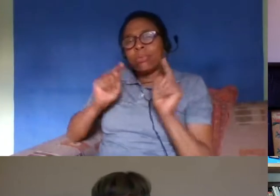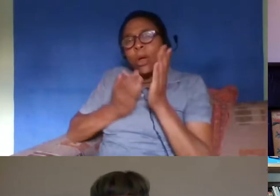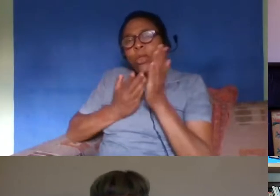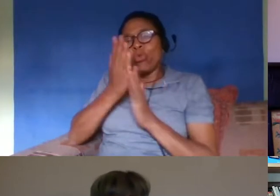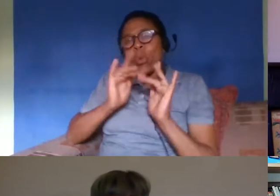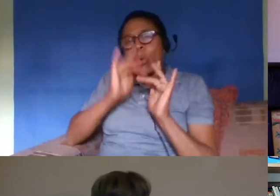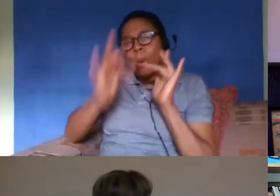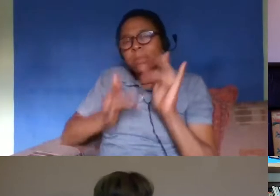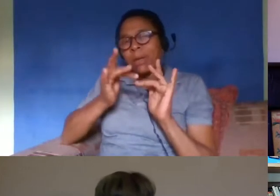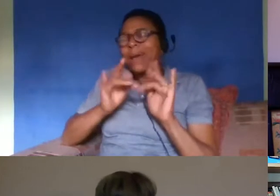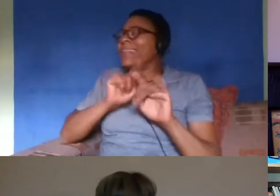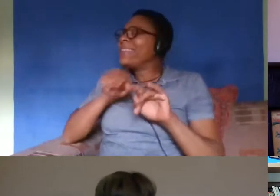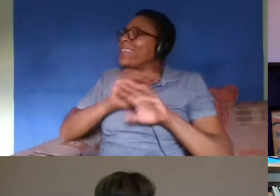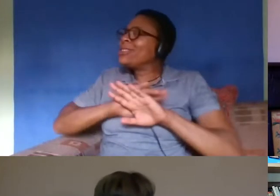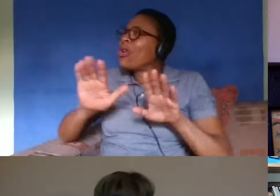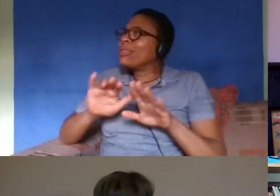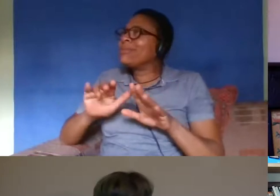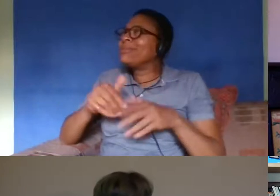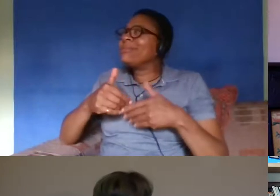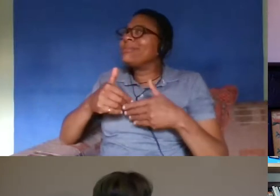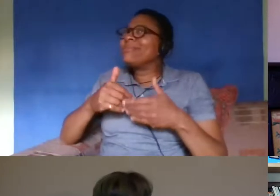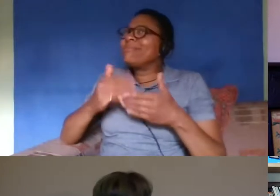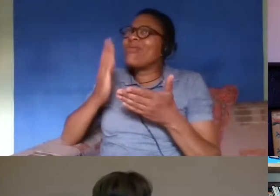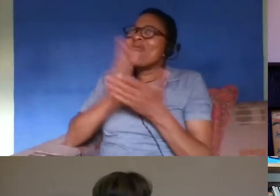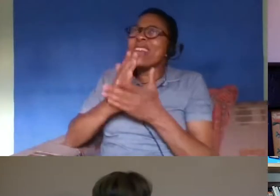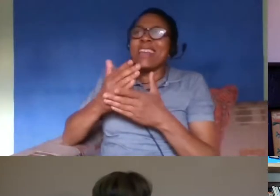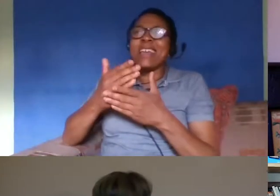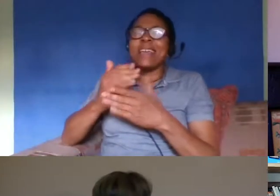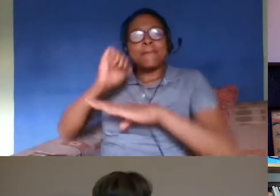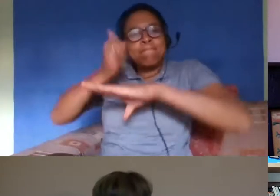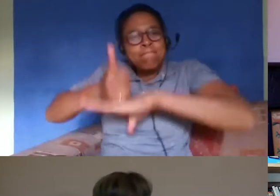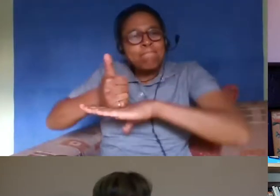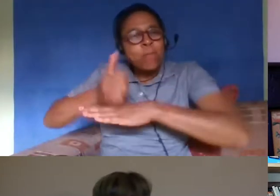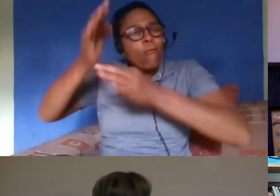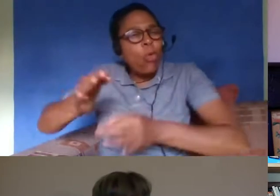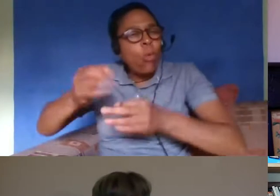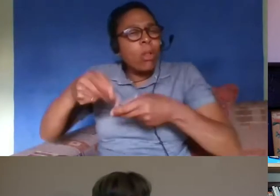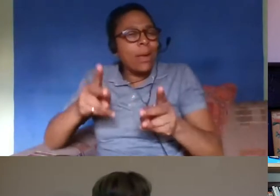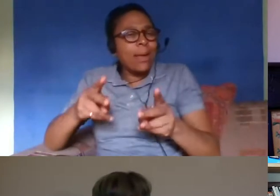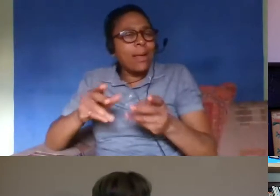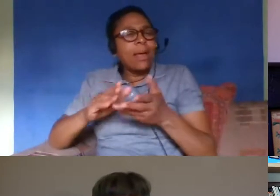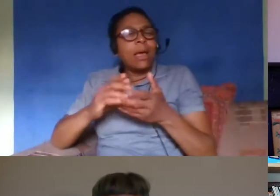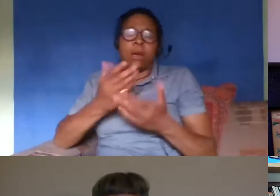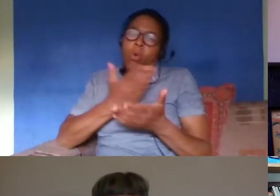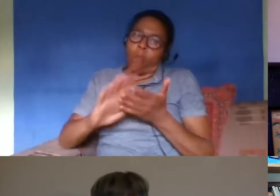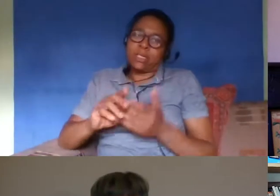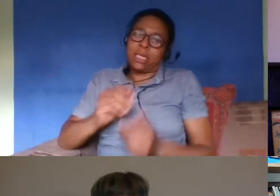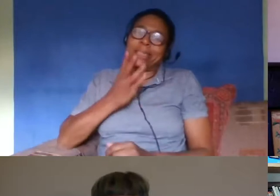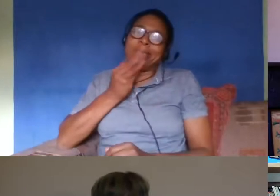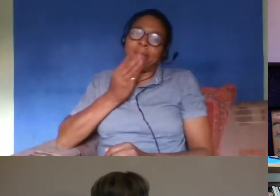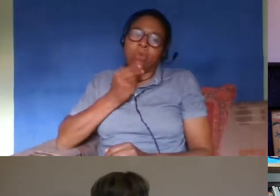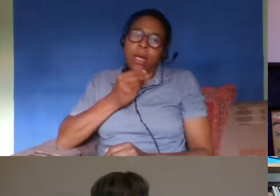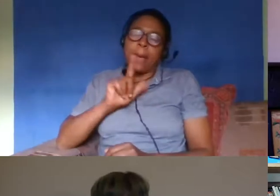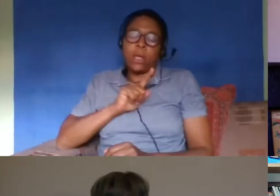really properly lawfully being done um and um it's clearly temporary and i think it's to